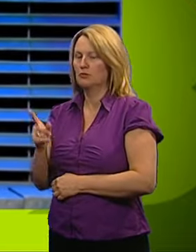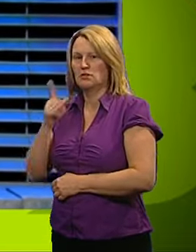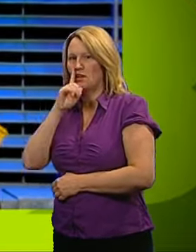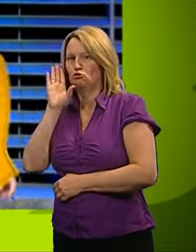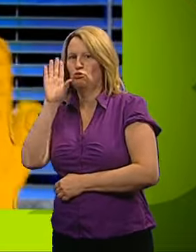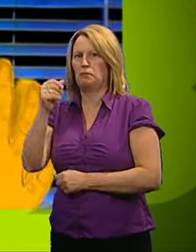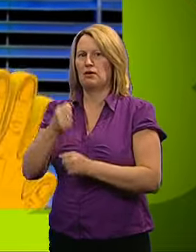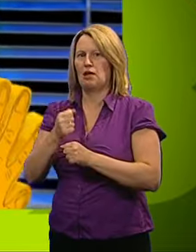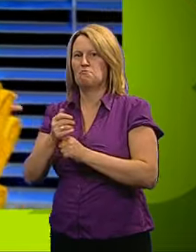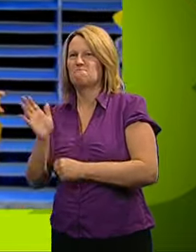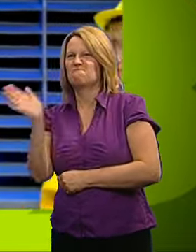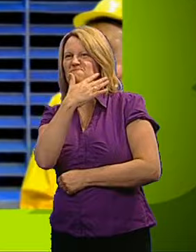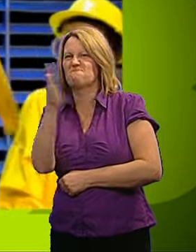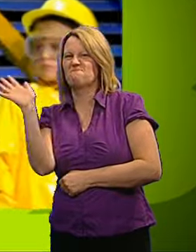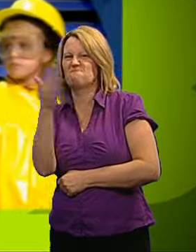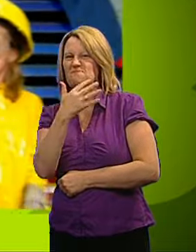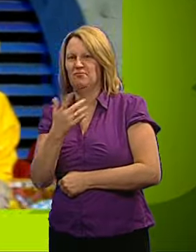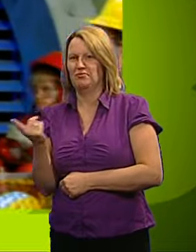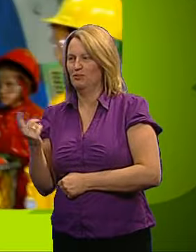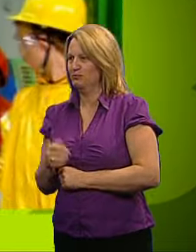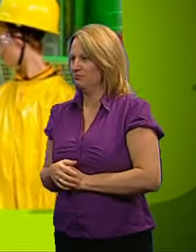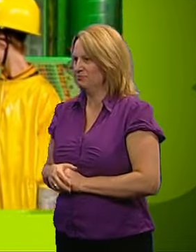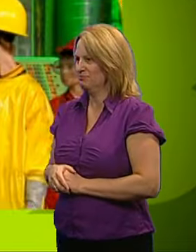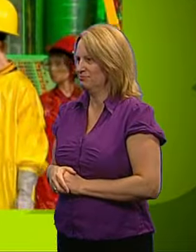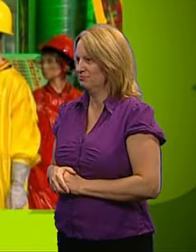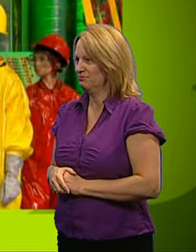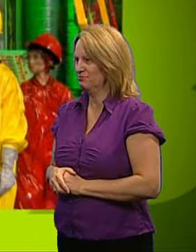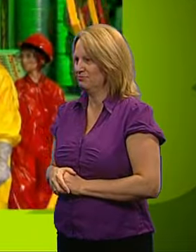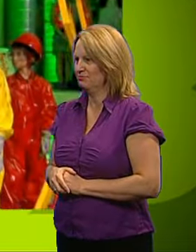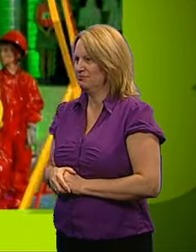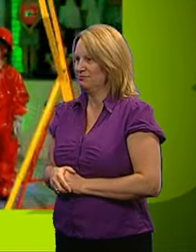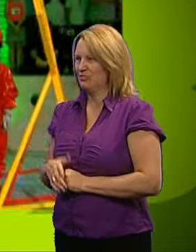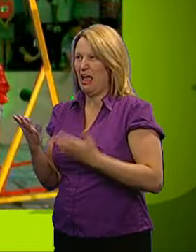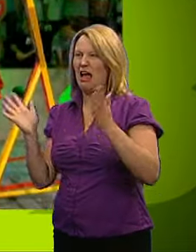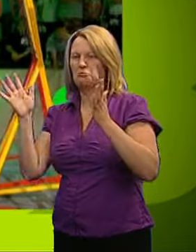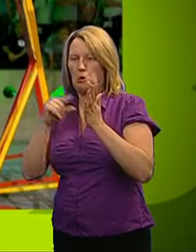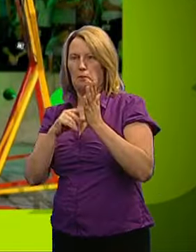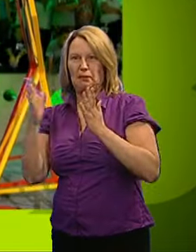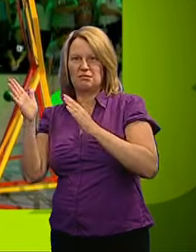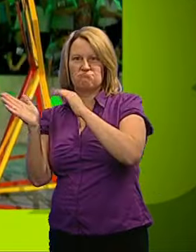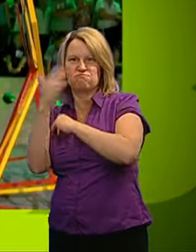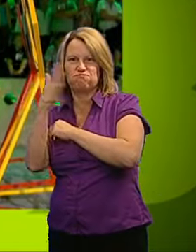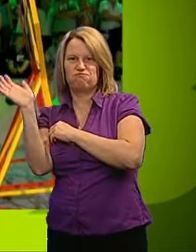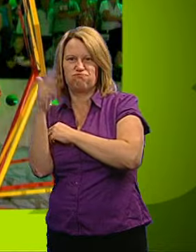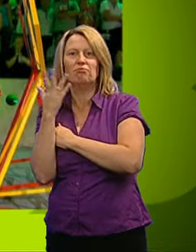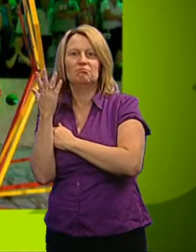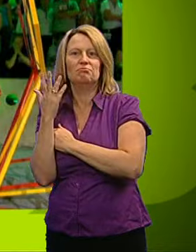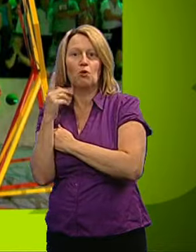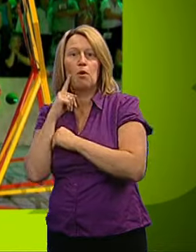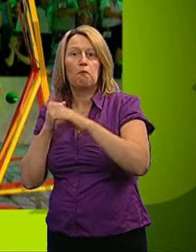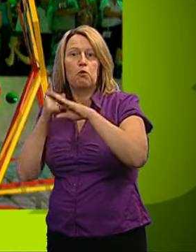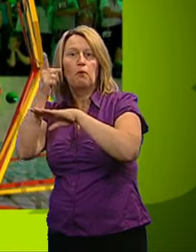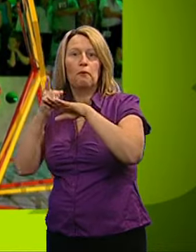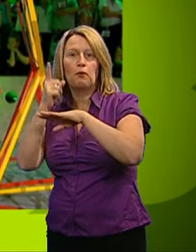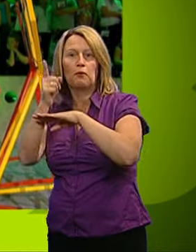can be used to stop the opposing team's prize pods more effectively than if they just use their own bare hands. But, of course, when you're firing one of these across, you could actually be firing a